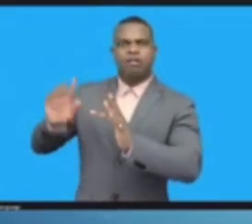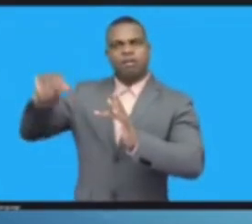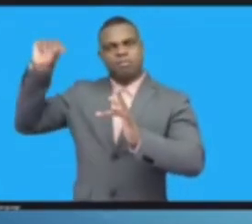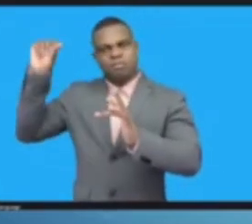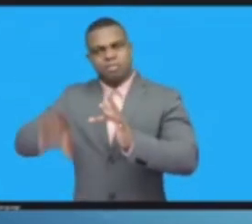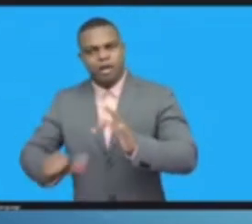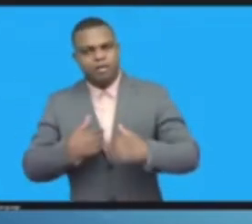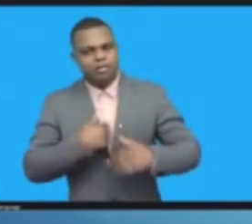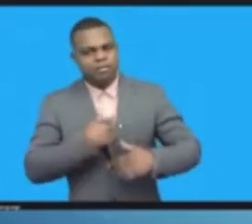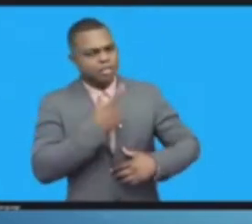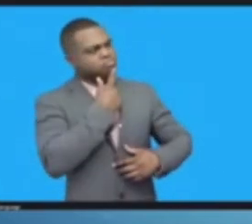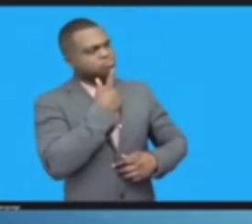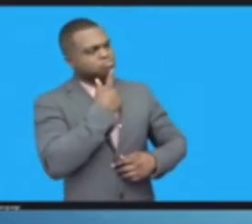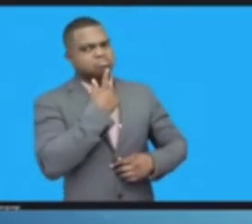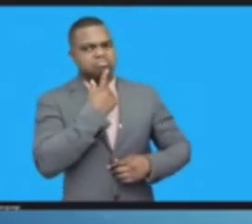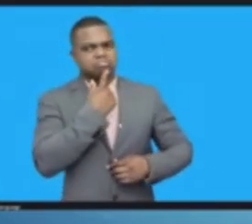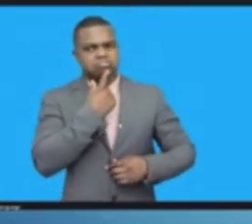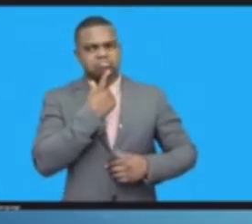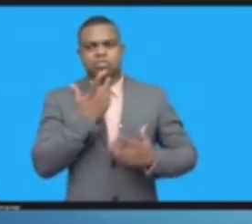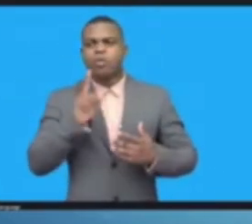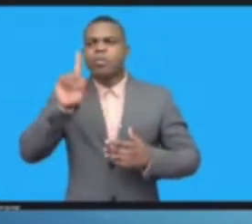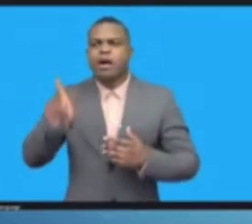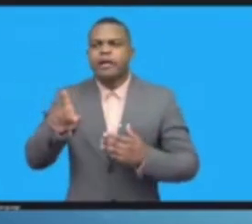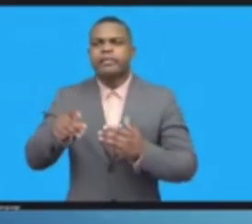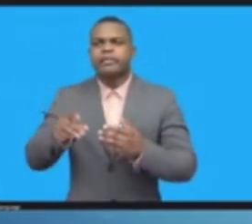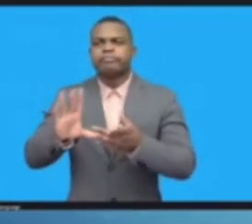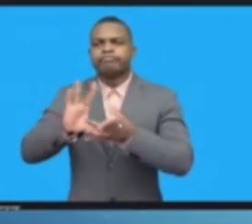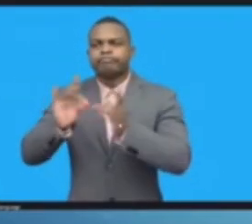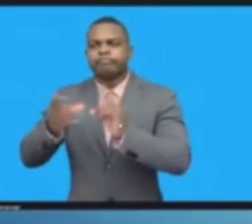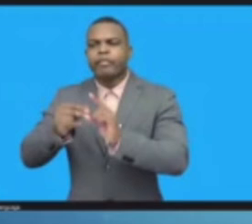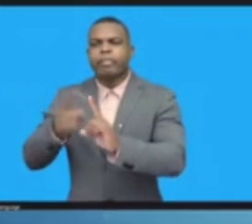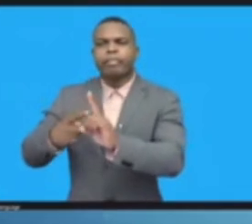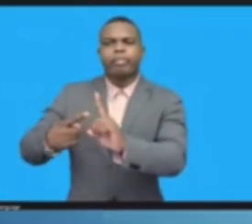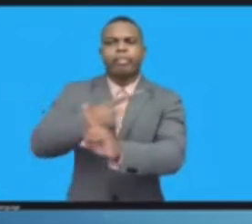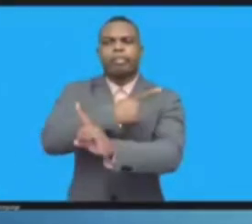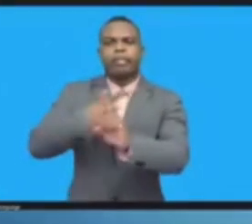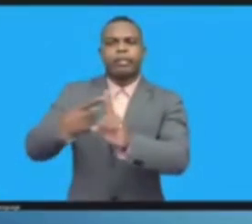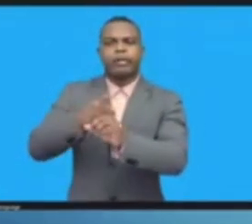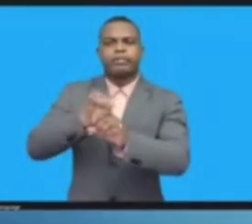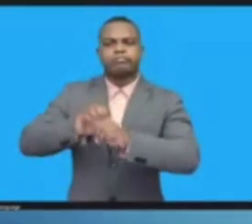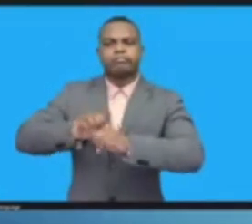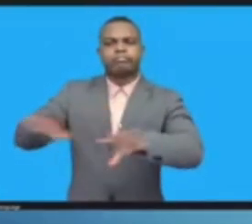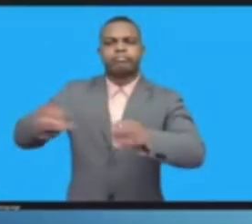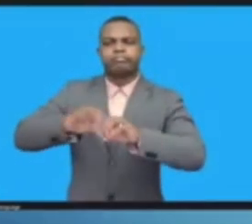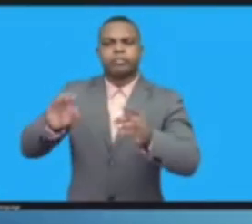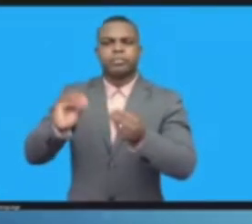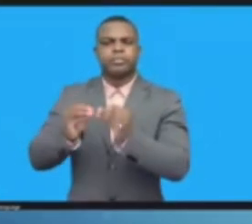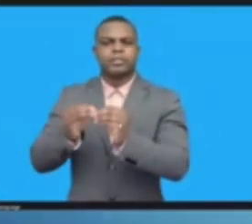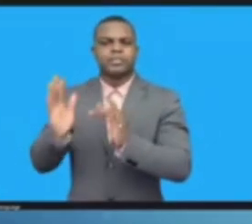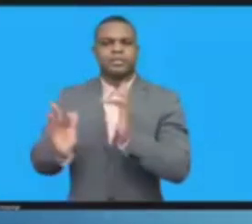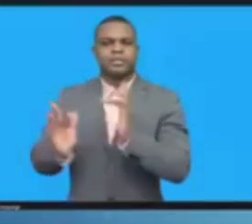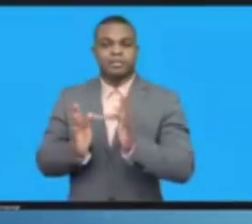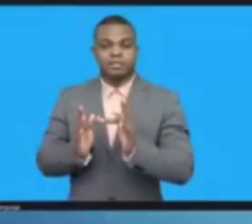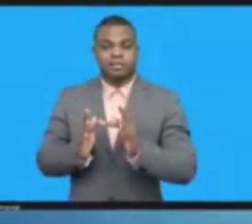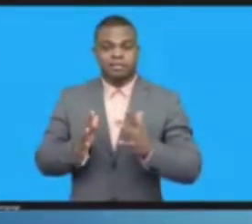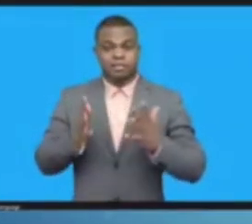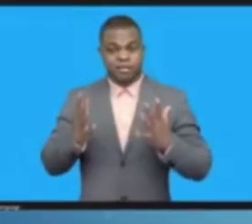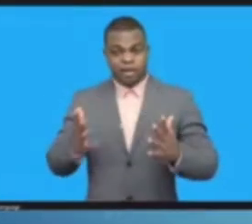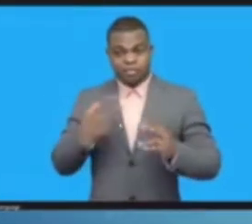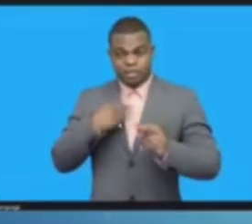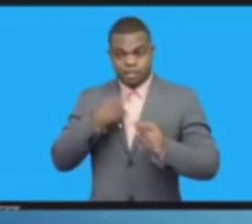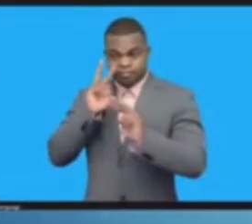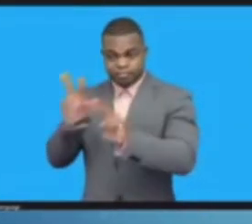to give you a little bit more of a positive picture of what's happening in world. But I also represent the technical community, so I'm going to be nerdy. But first of all,